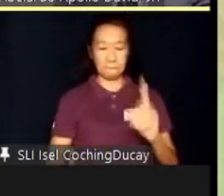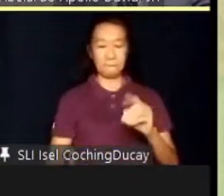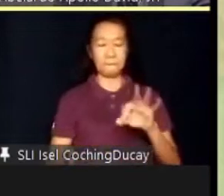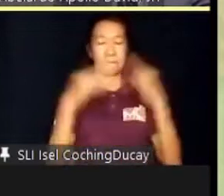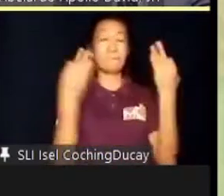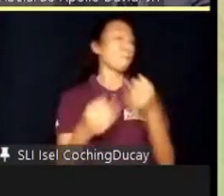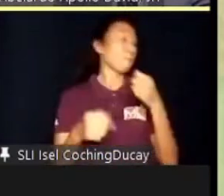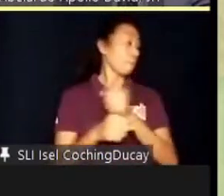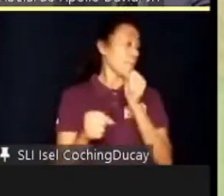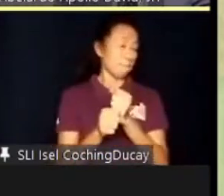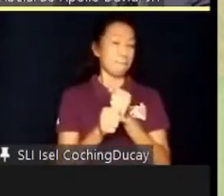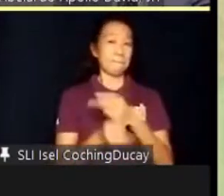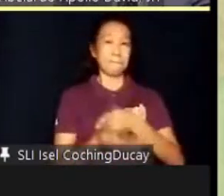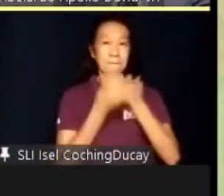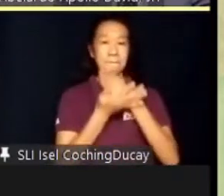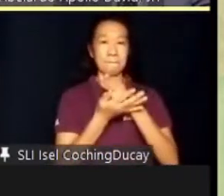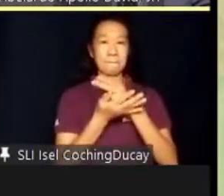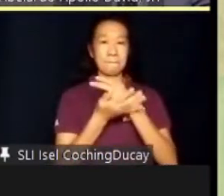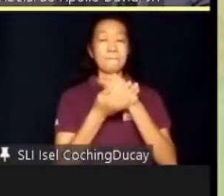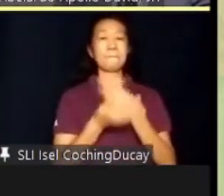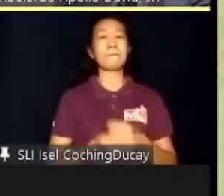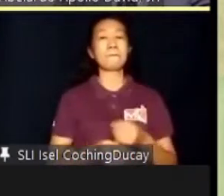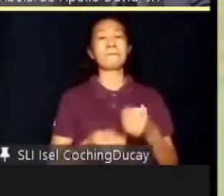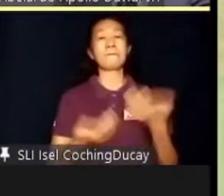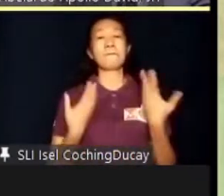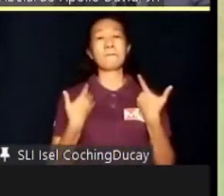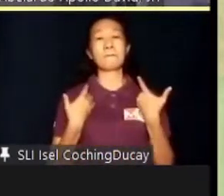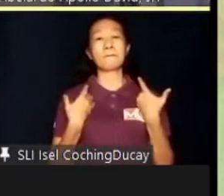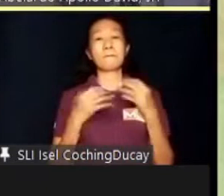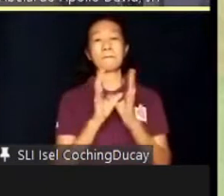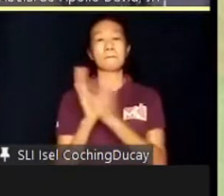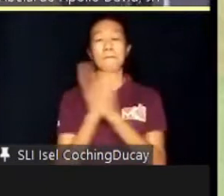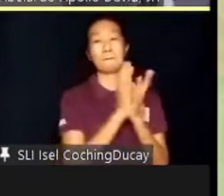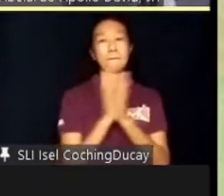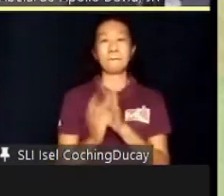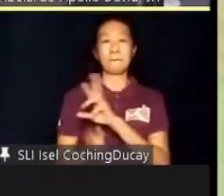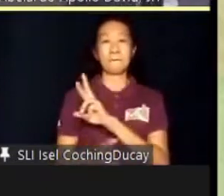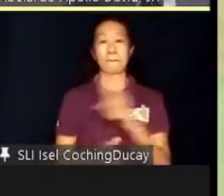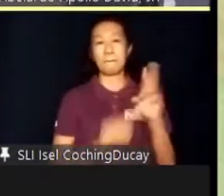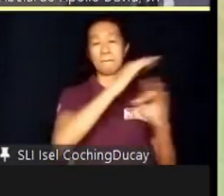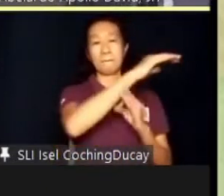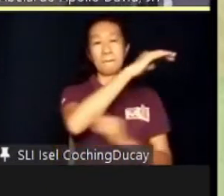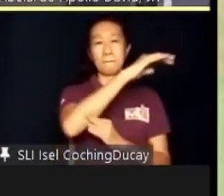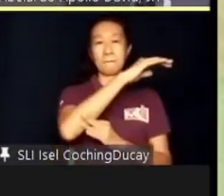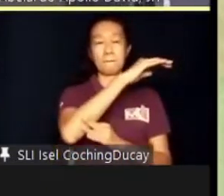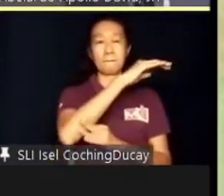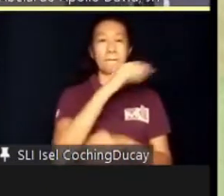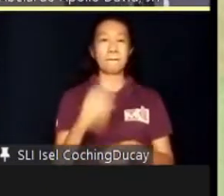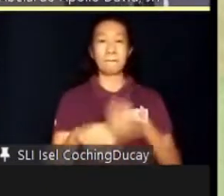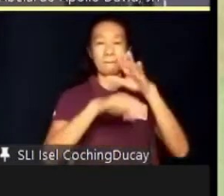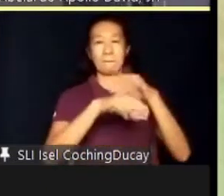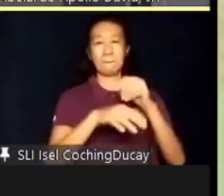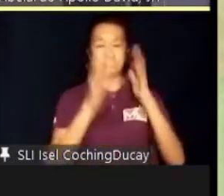help available to their community. The REACH Foundation heeds to this call for